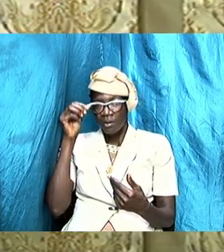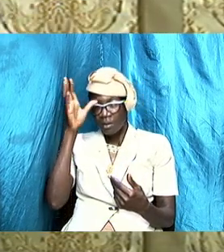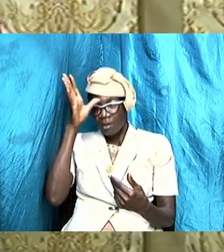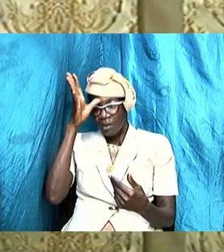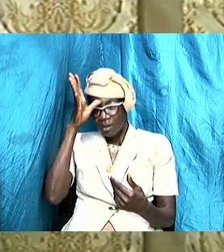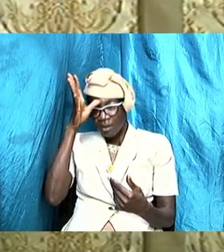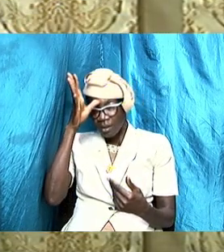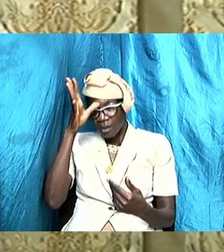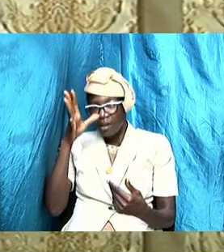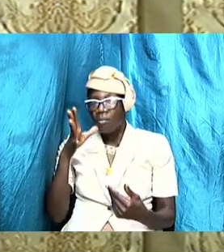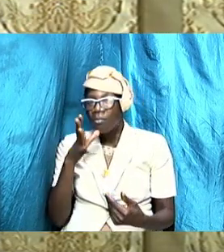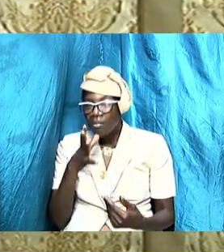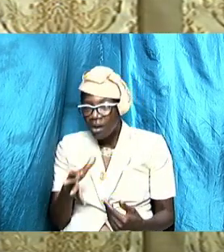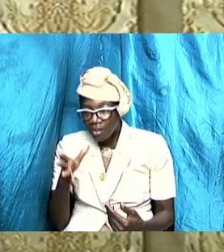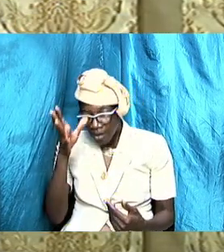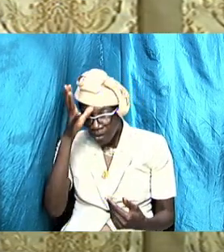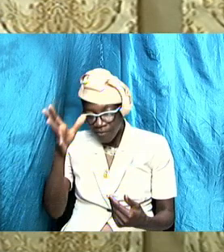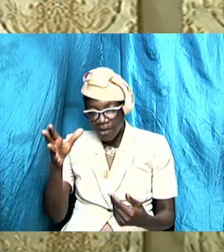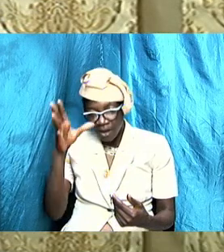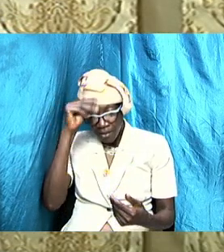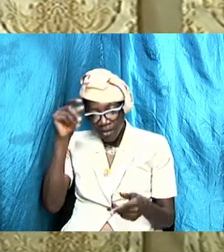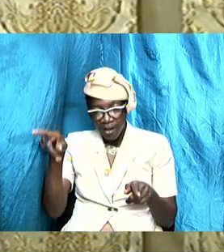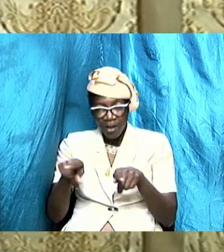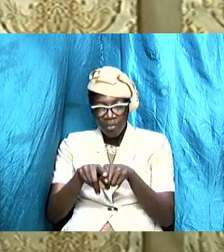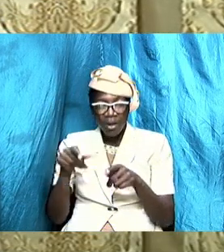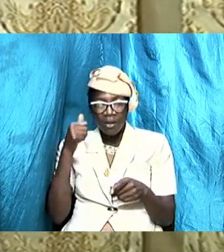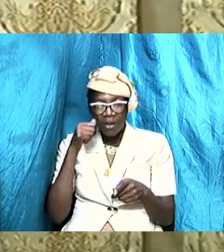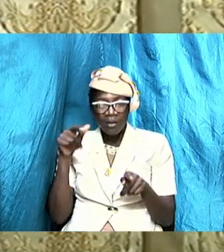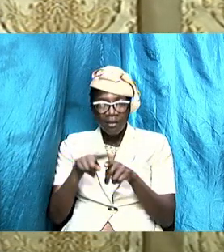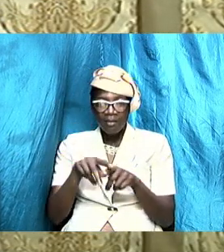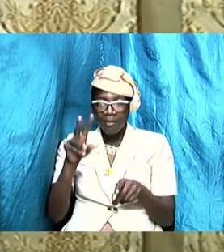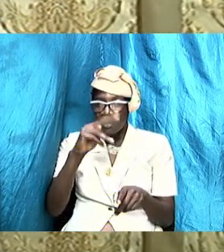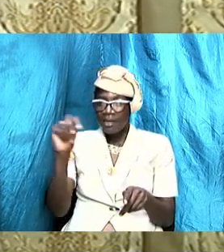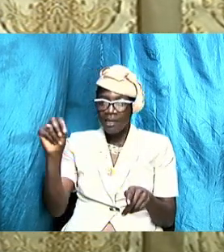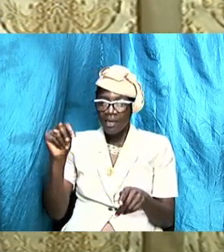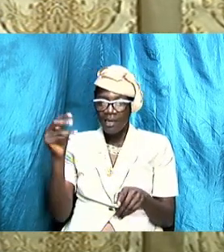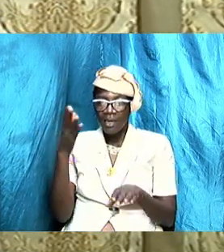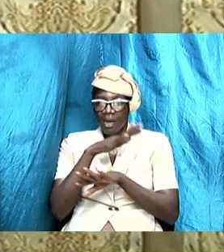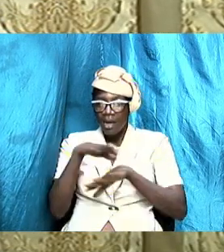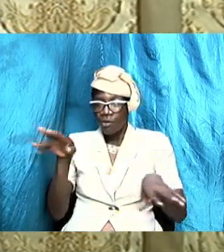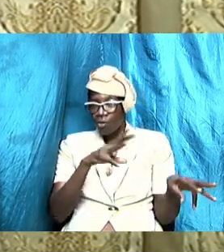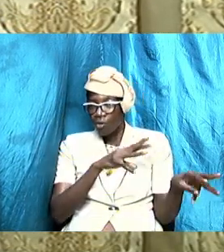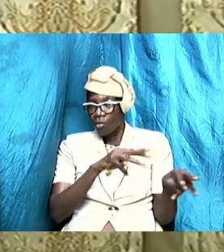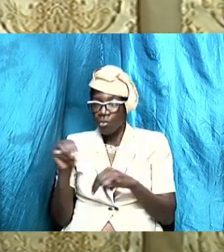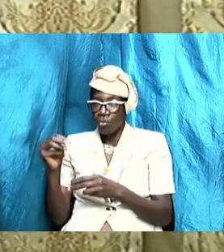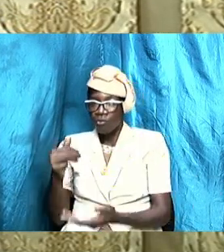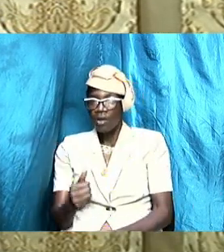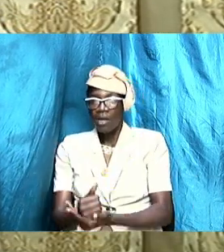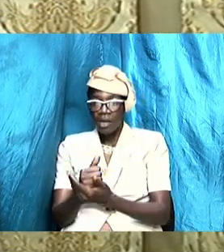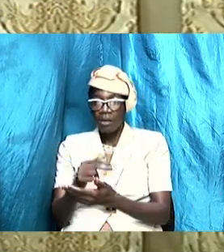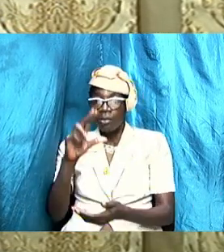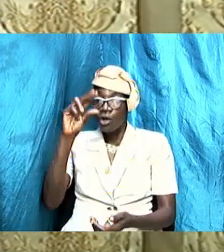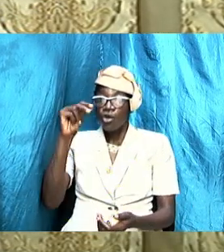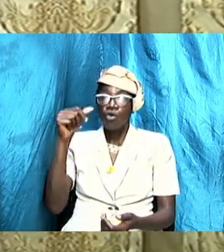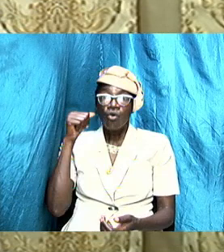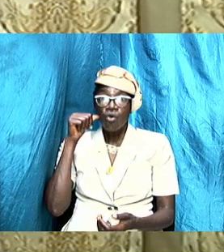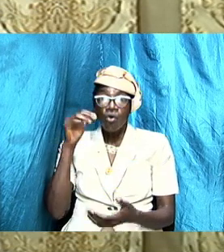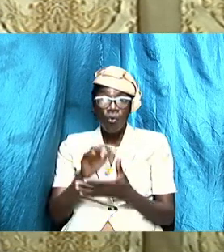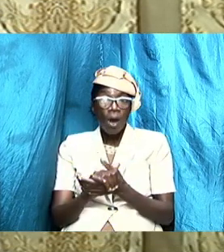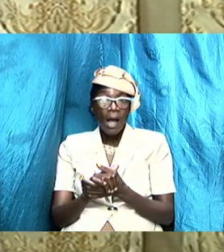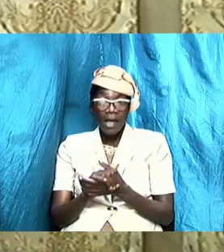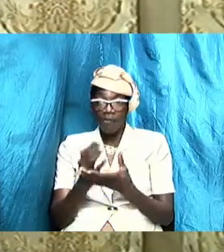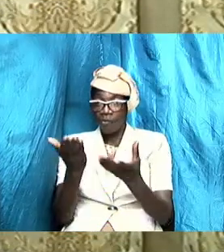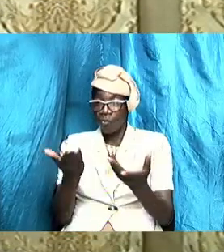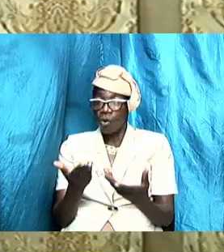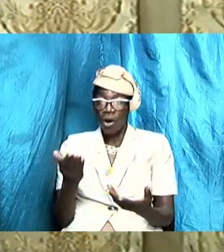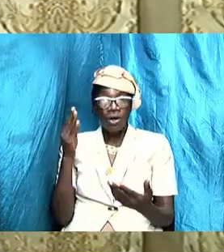or his sister is in need and don't move to assist no wife would want